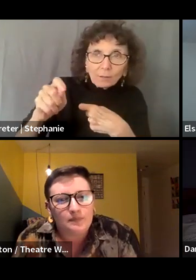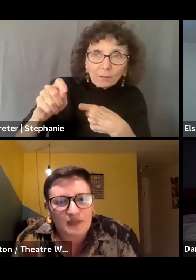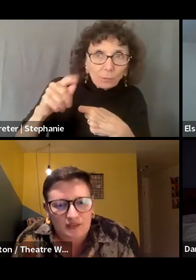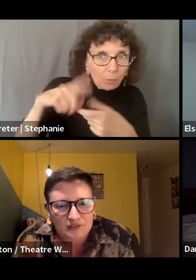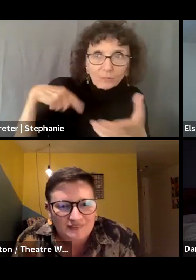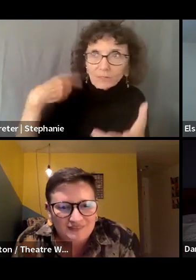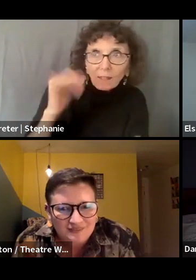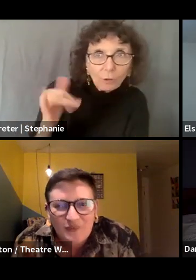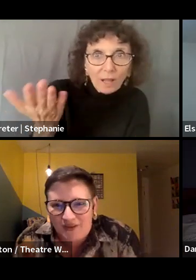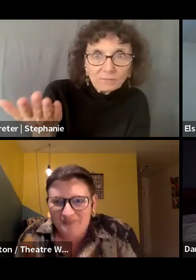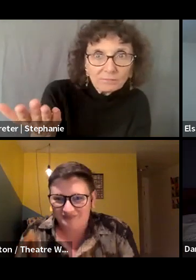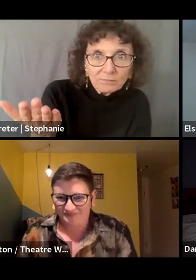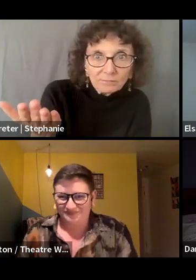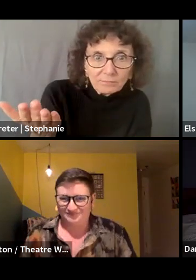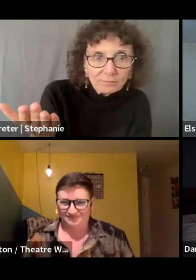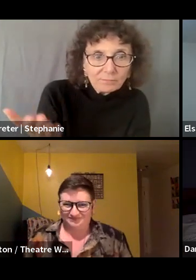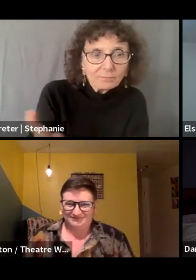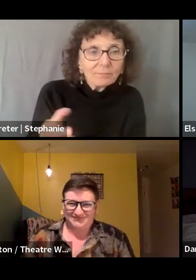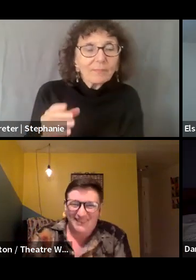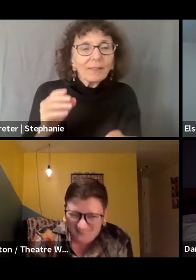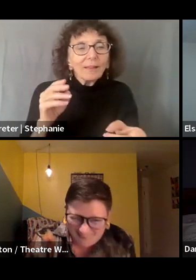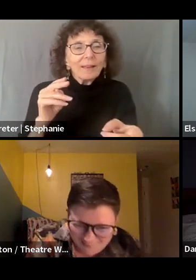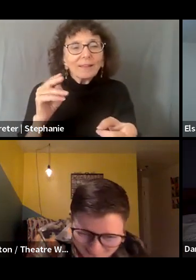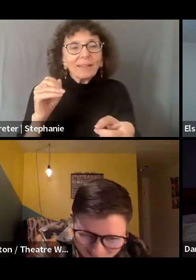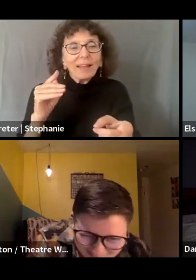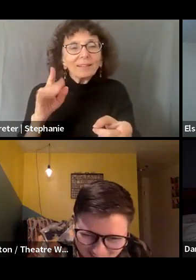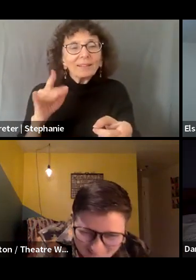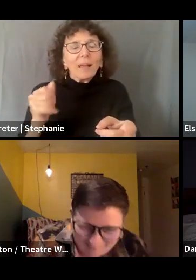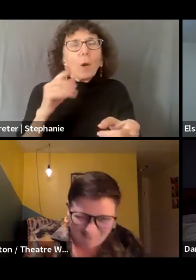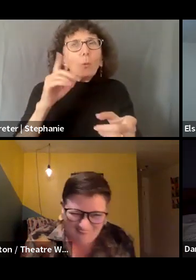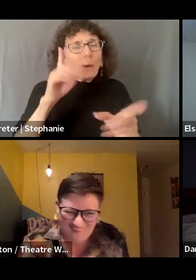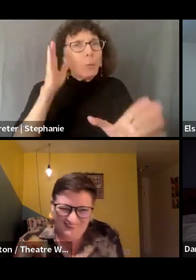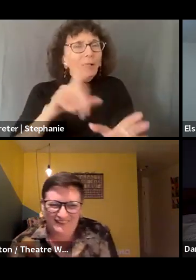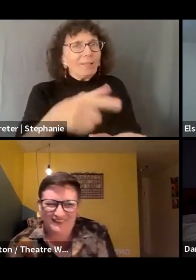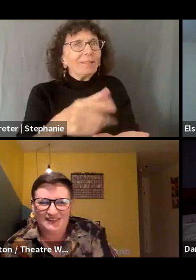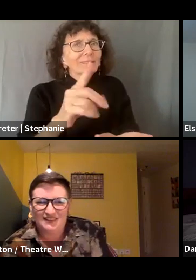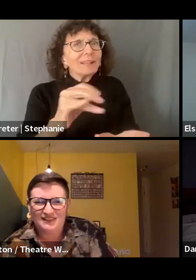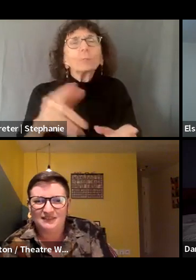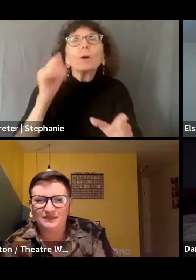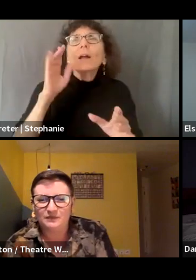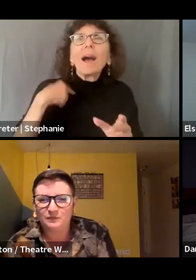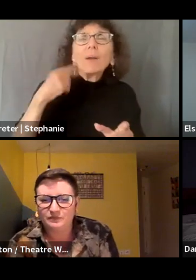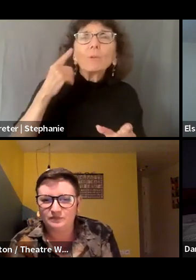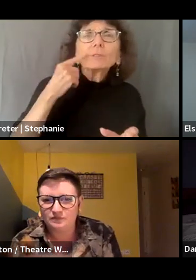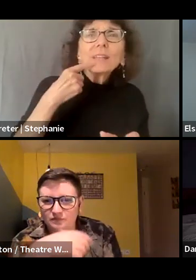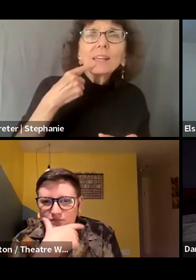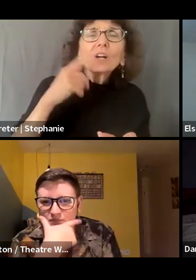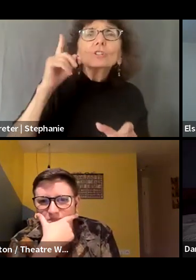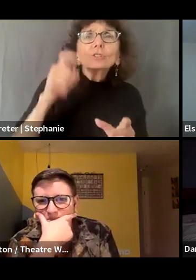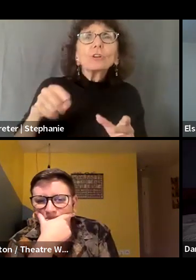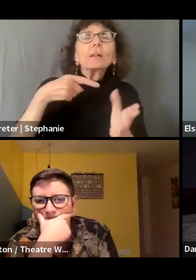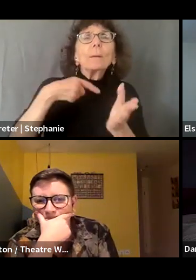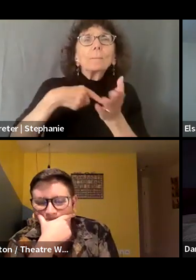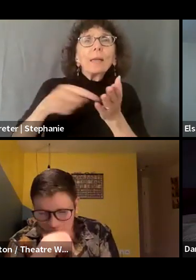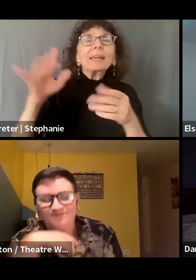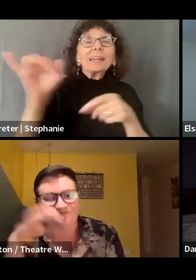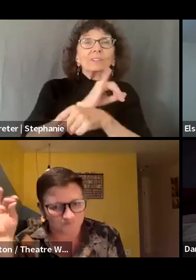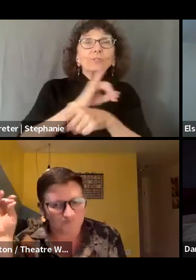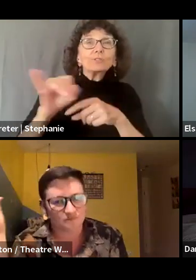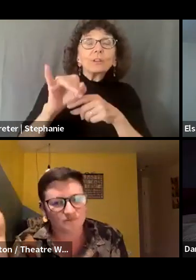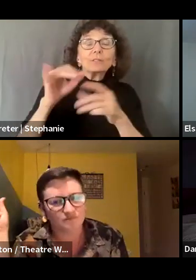And I think, I know Daniel's next, but I do want to just name that we should probably be talking about both unpaid and underpaid internships,